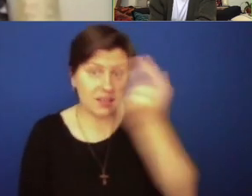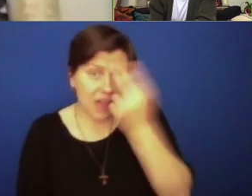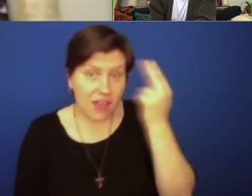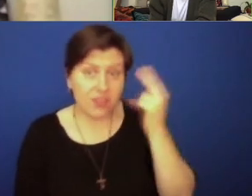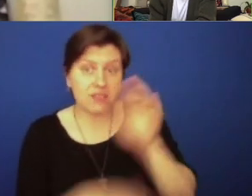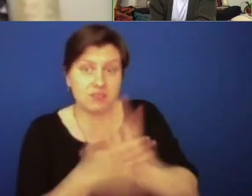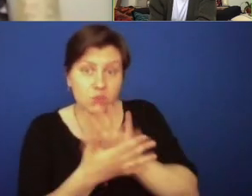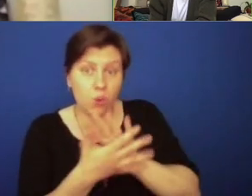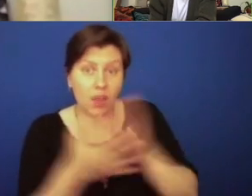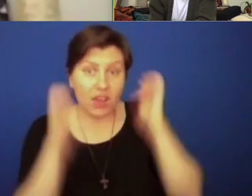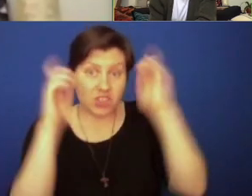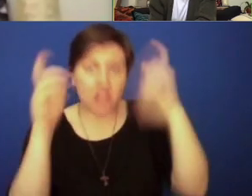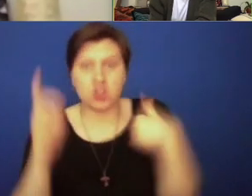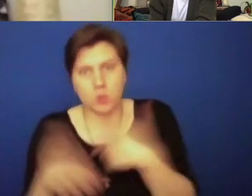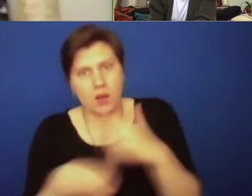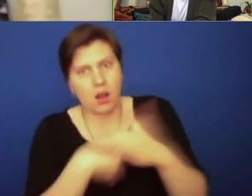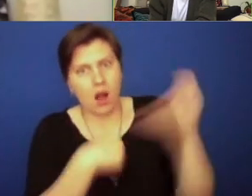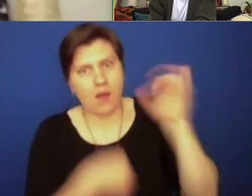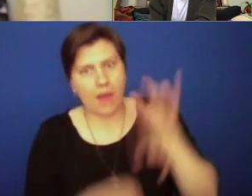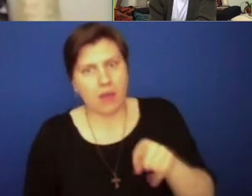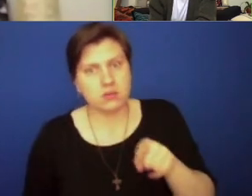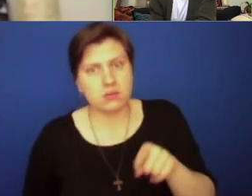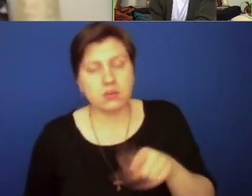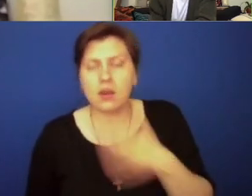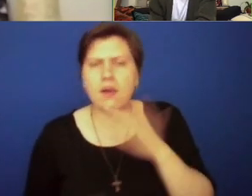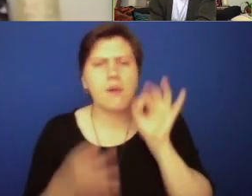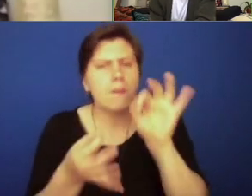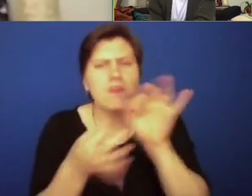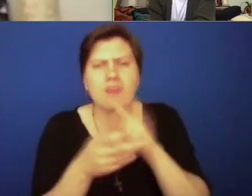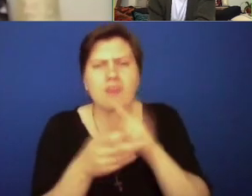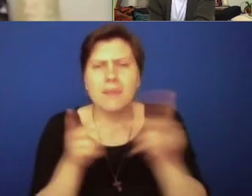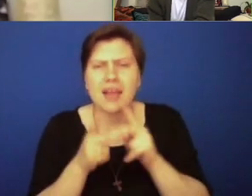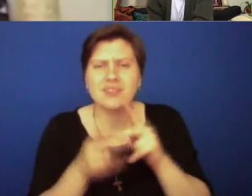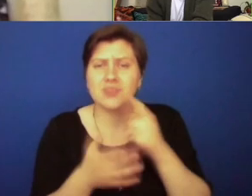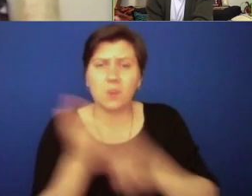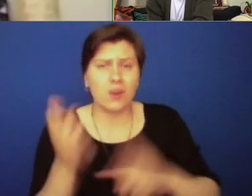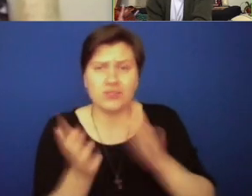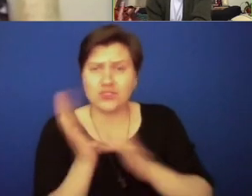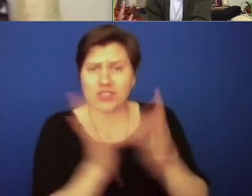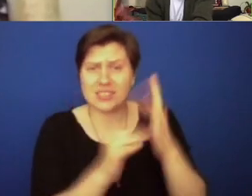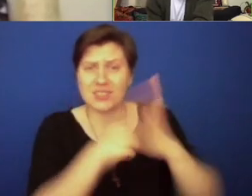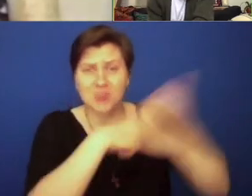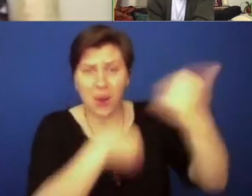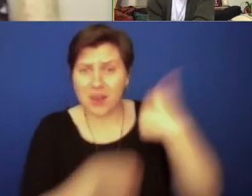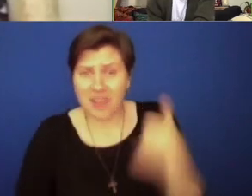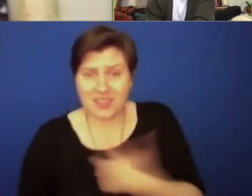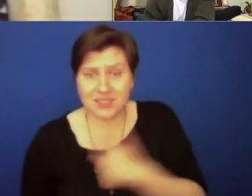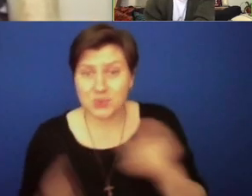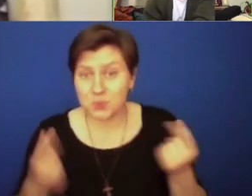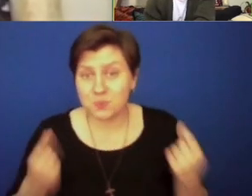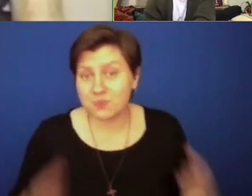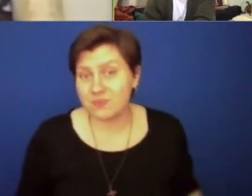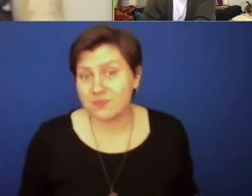Catholic school educators for sure. And what better place to tie it right back to what Jesus has called us to do.